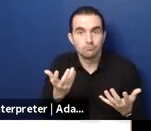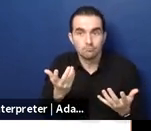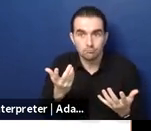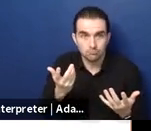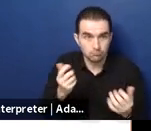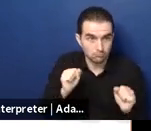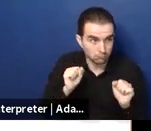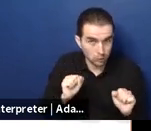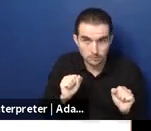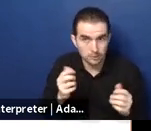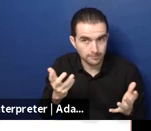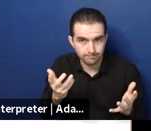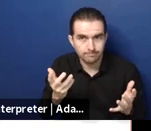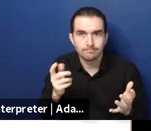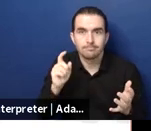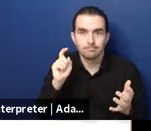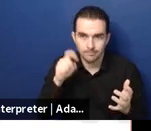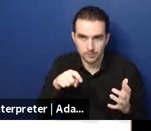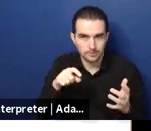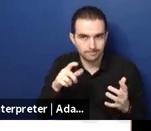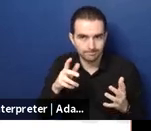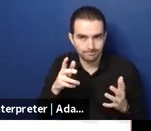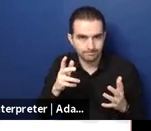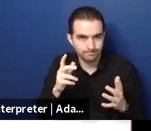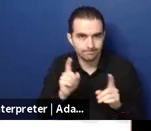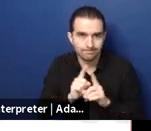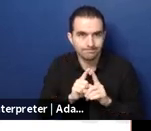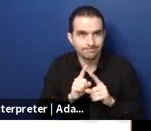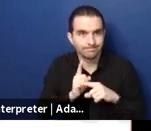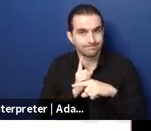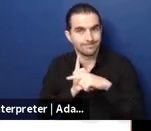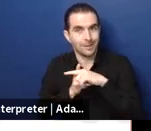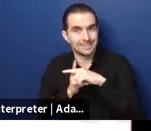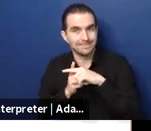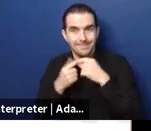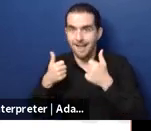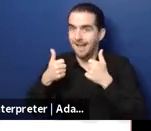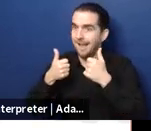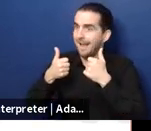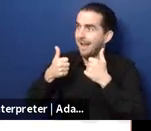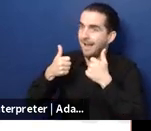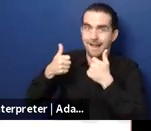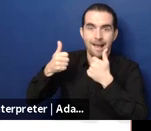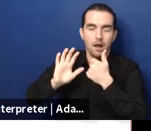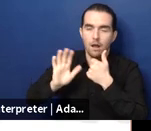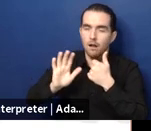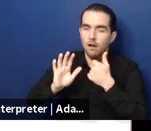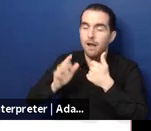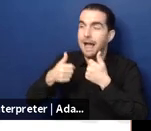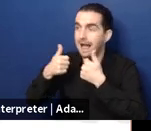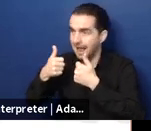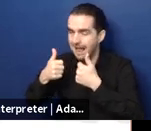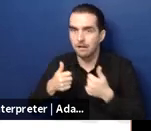so the the the district hospital personal assist personal assistant services may